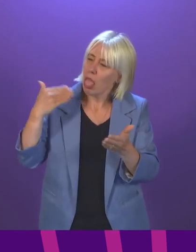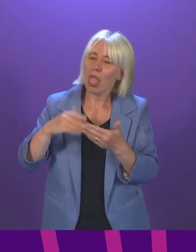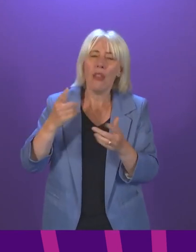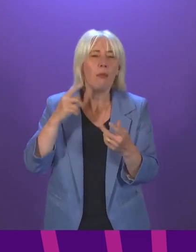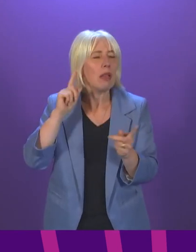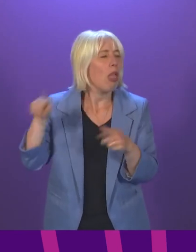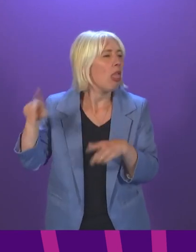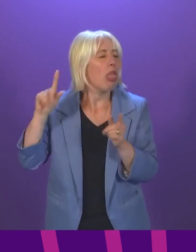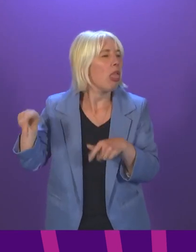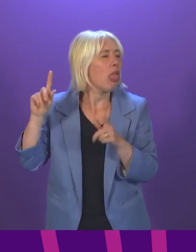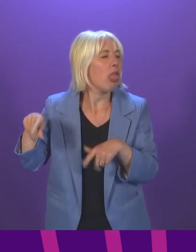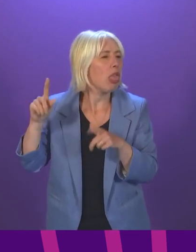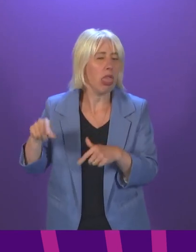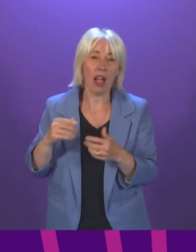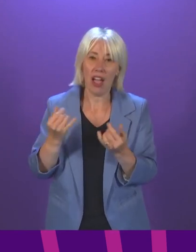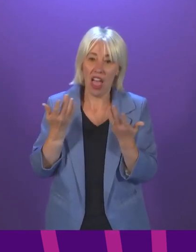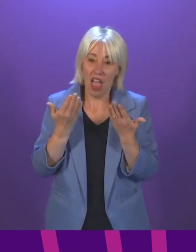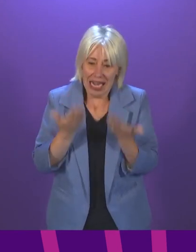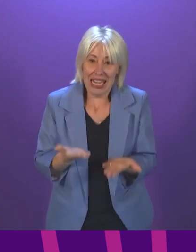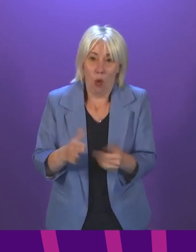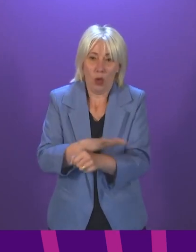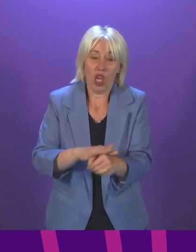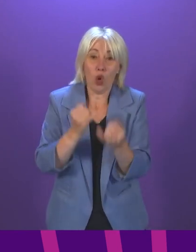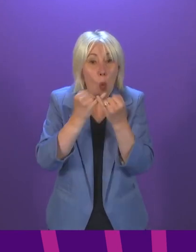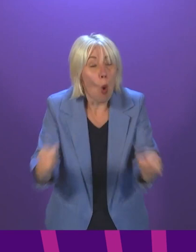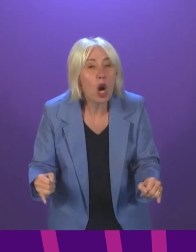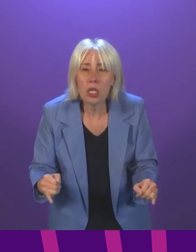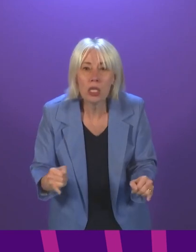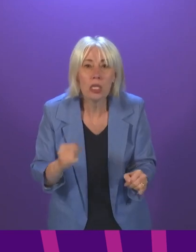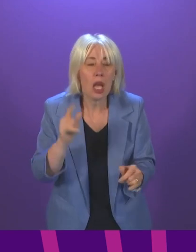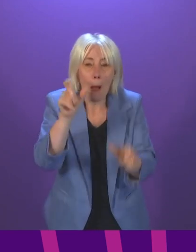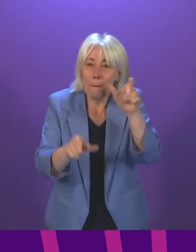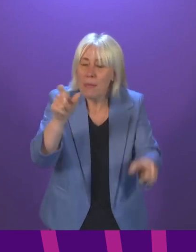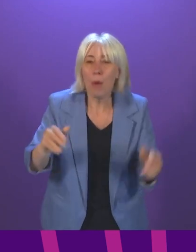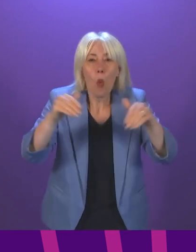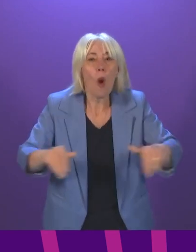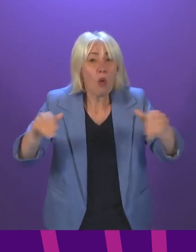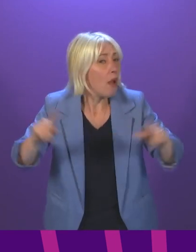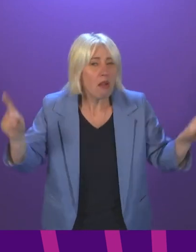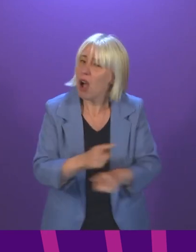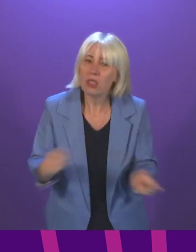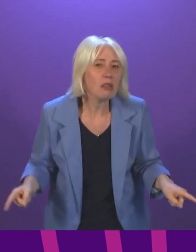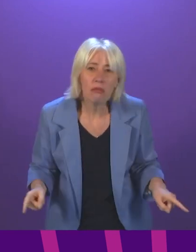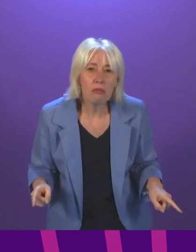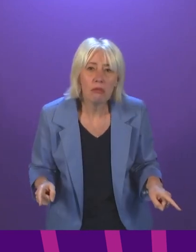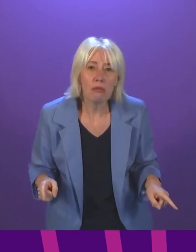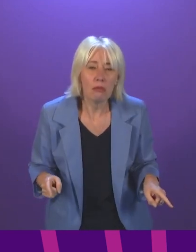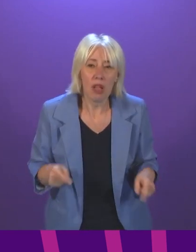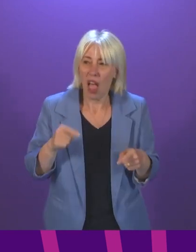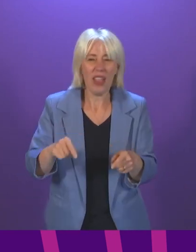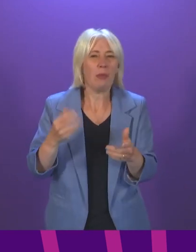denial. Things are getting worse. People can't afford to wait. And these problems are years in the making.